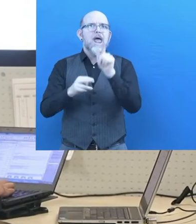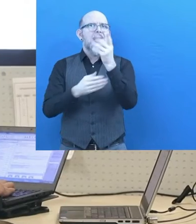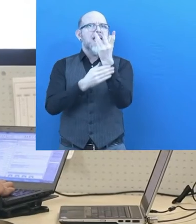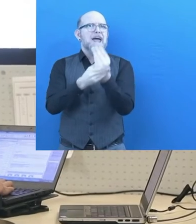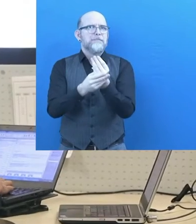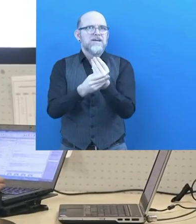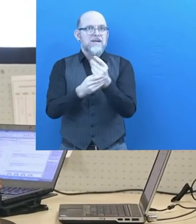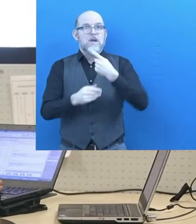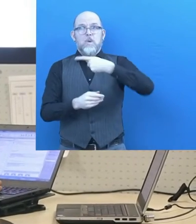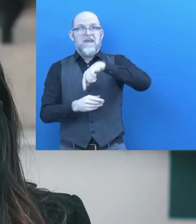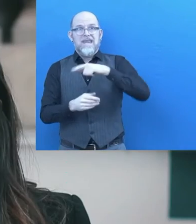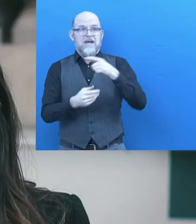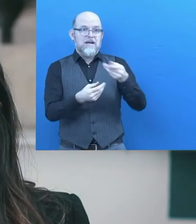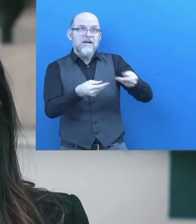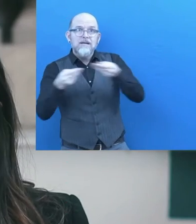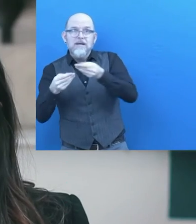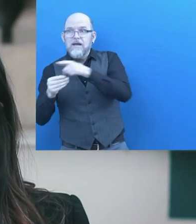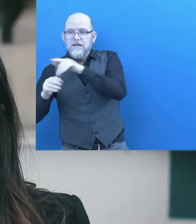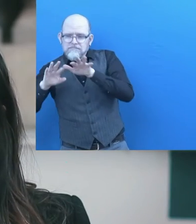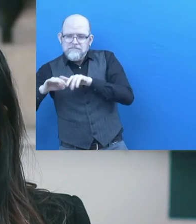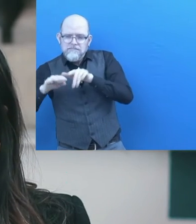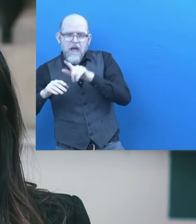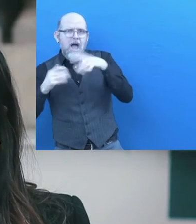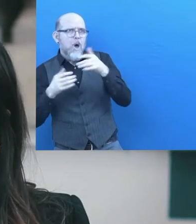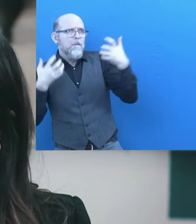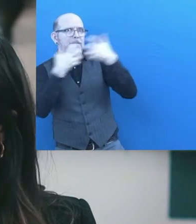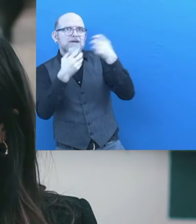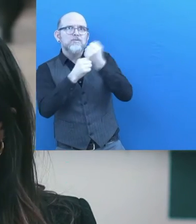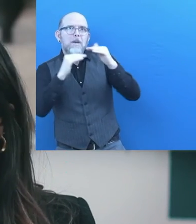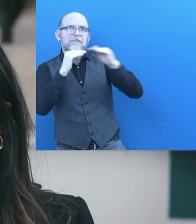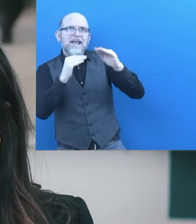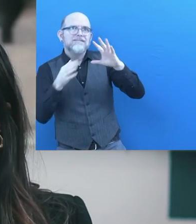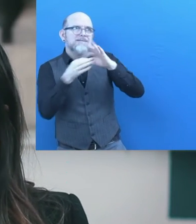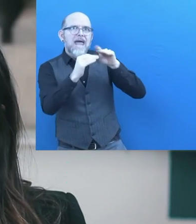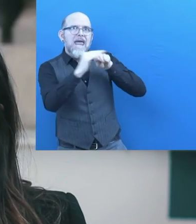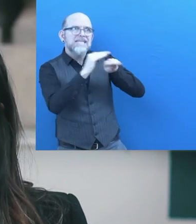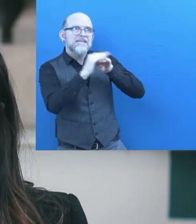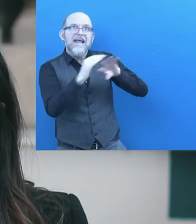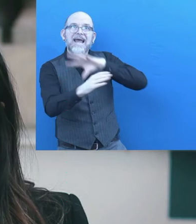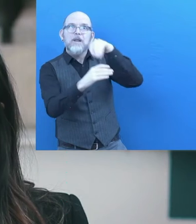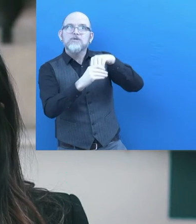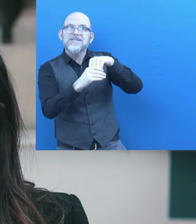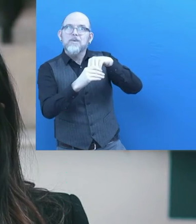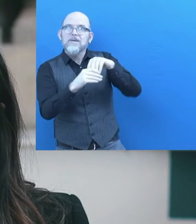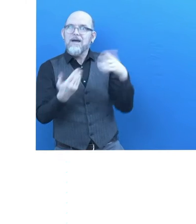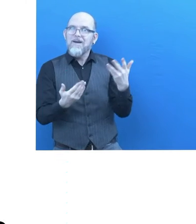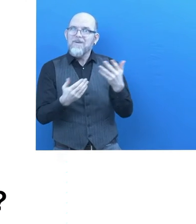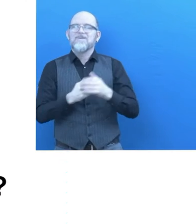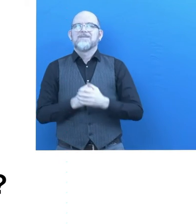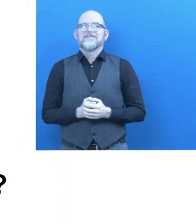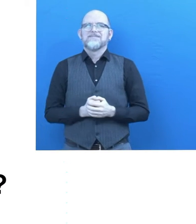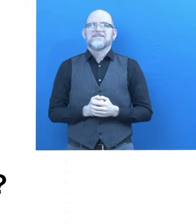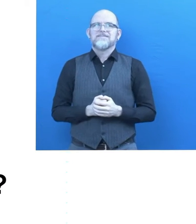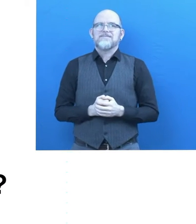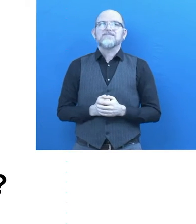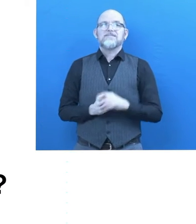-free report that enables to generate reports for accessibility and inclusion for persons with disabilities in the workplace. What is